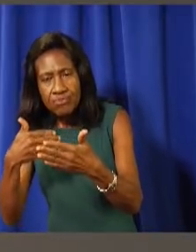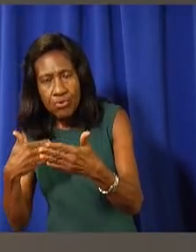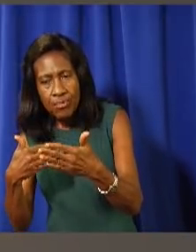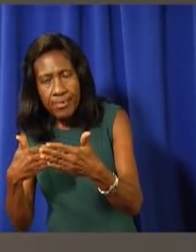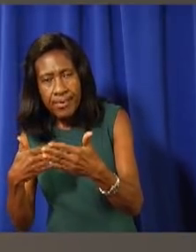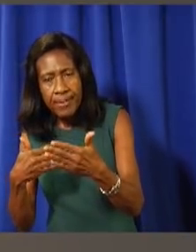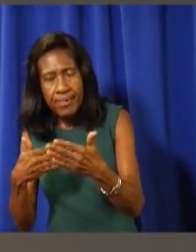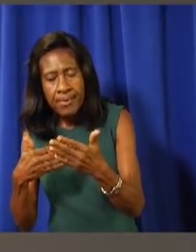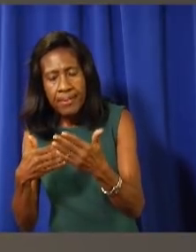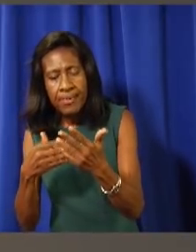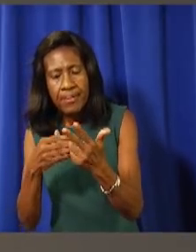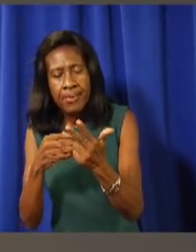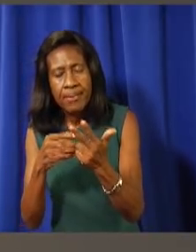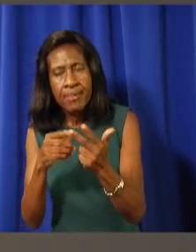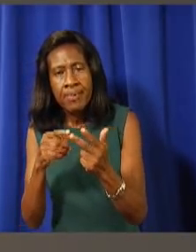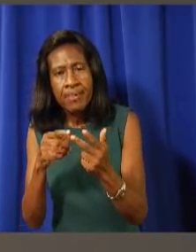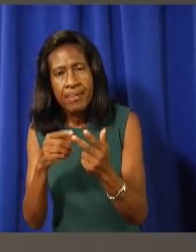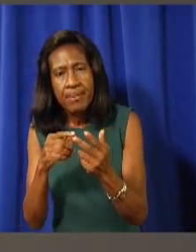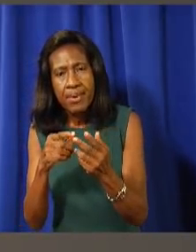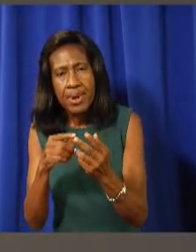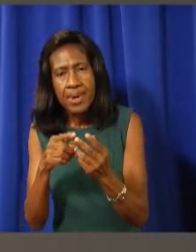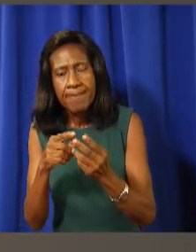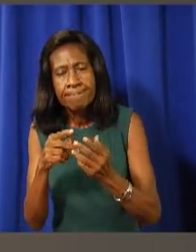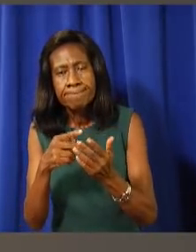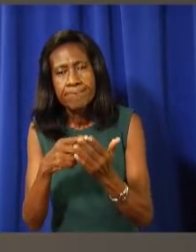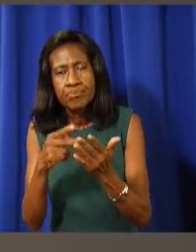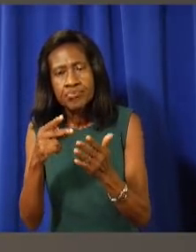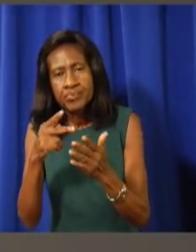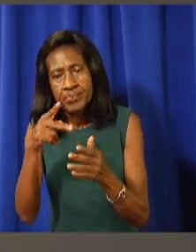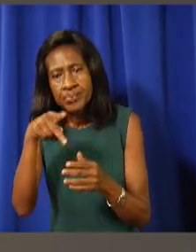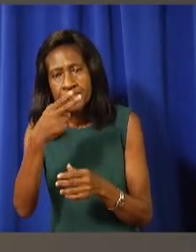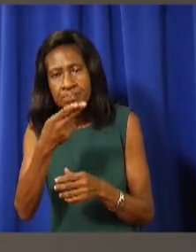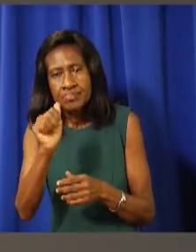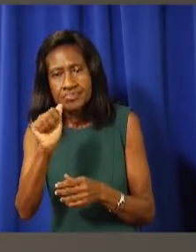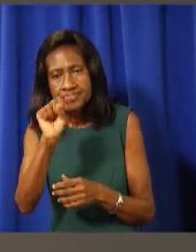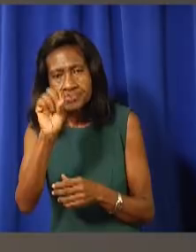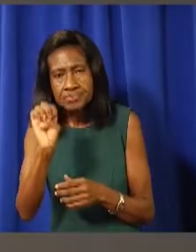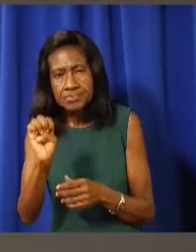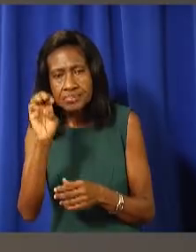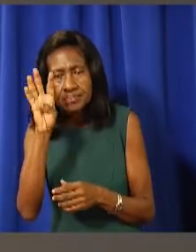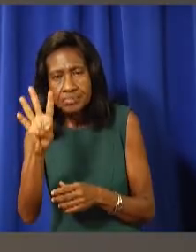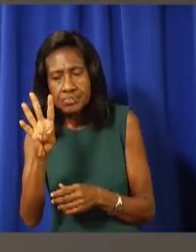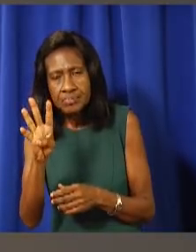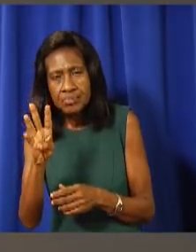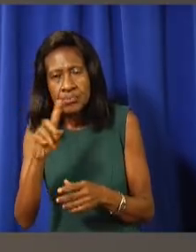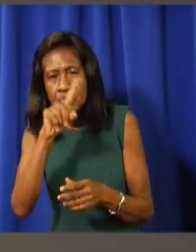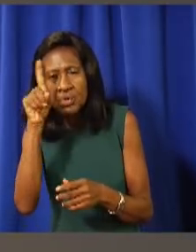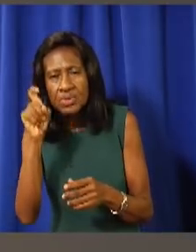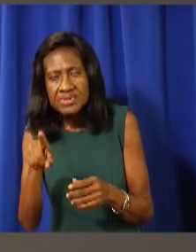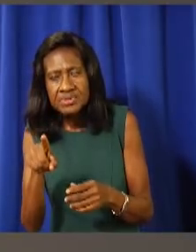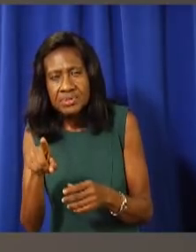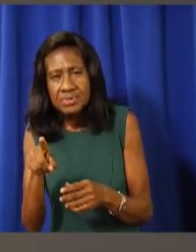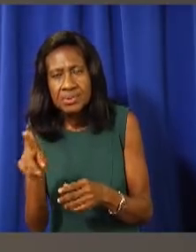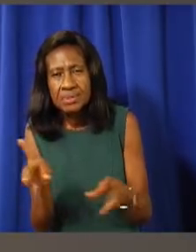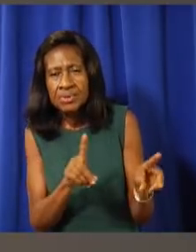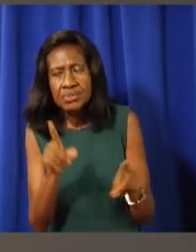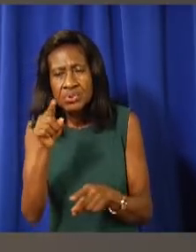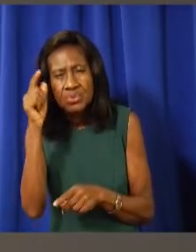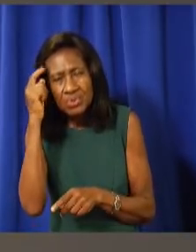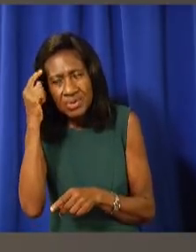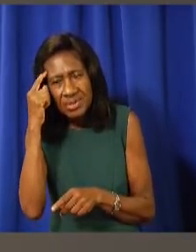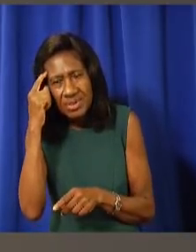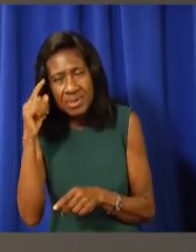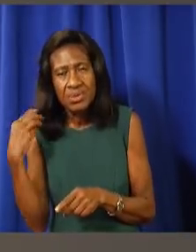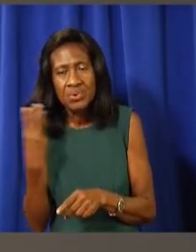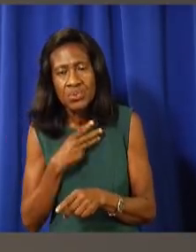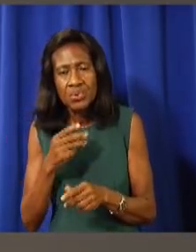um, random testing. Do you think that we should start random testing within the community? Right now the community